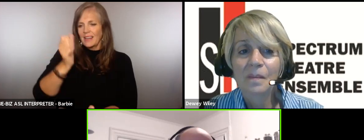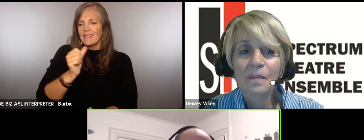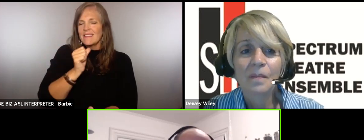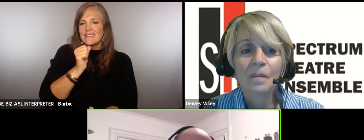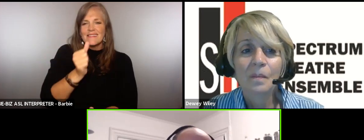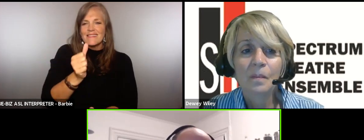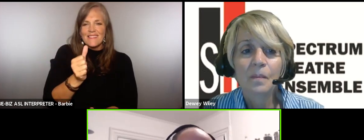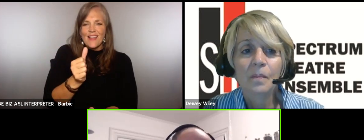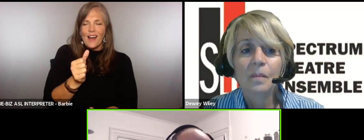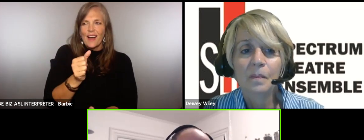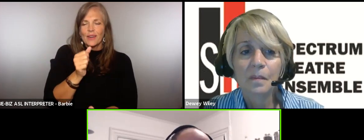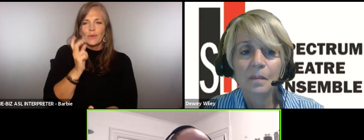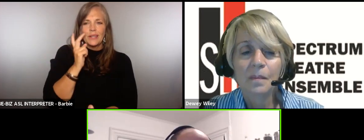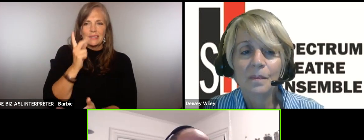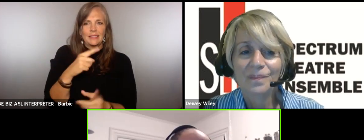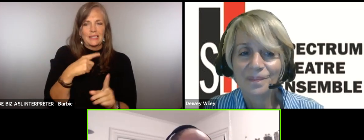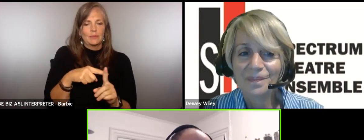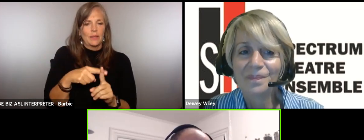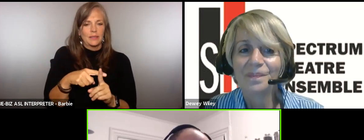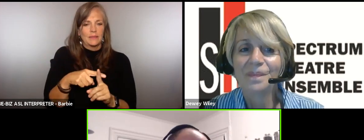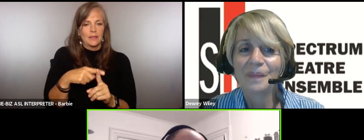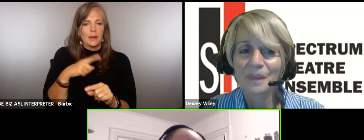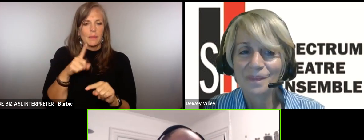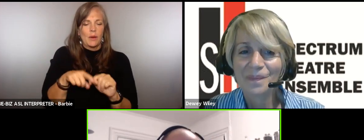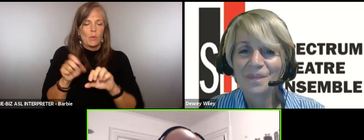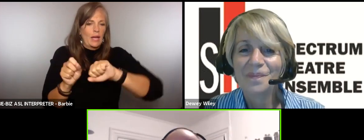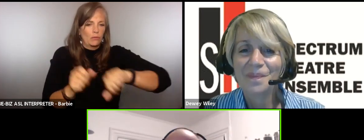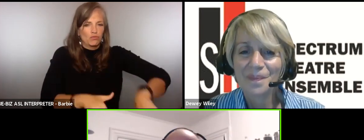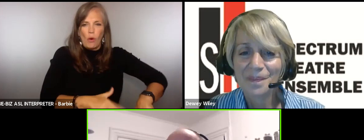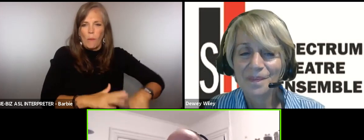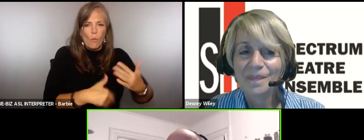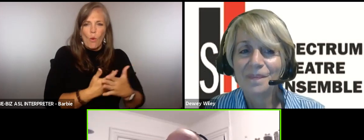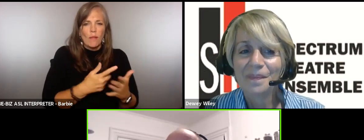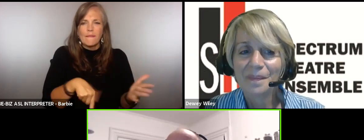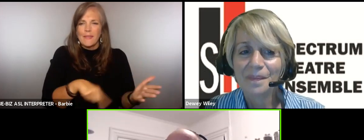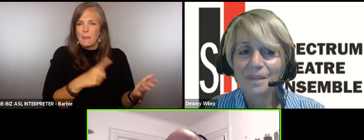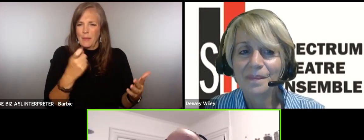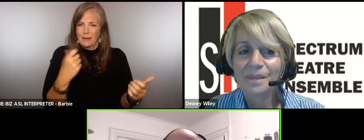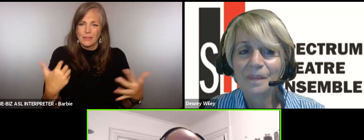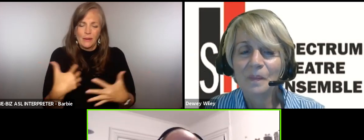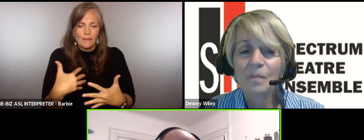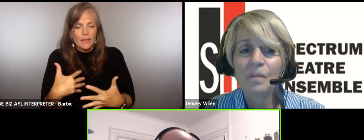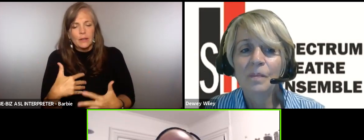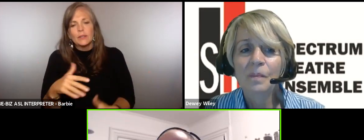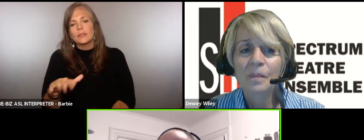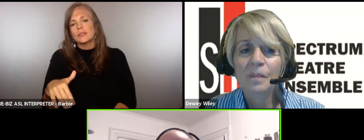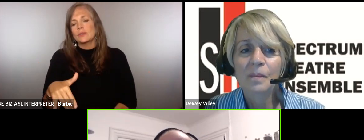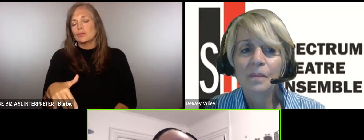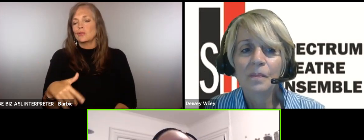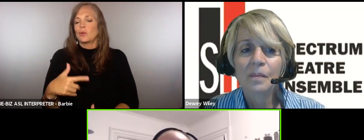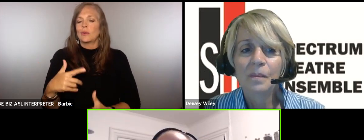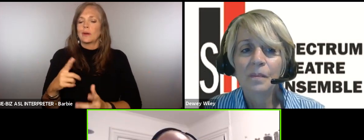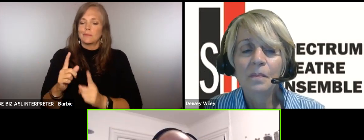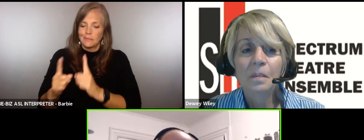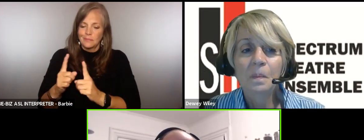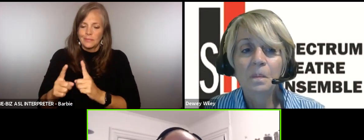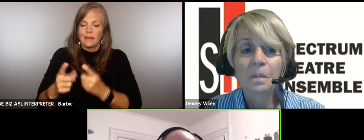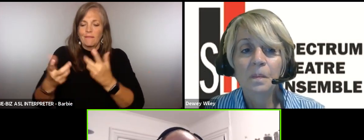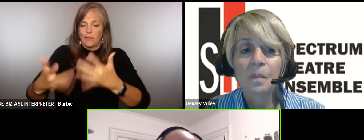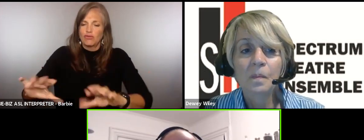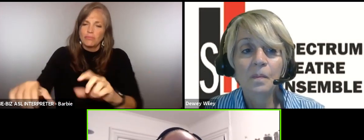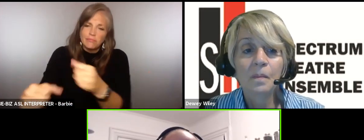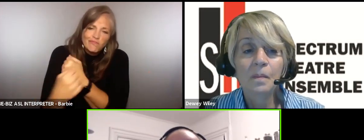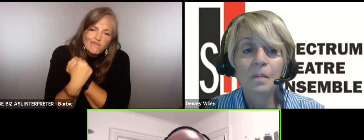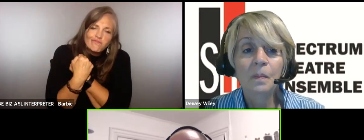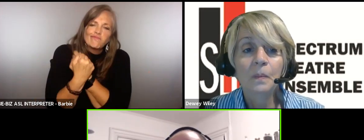just drop them all you know in the names of our fears and I finished the conversation with her I gave her a big hug I